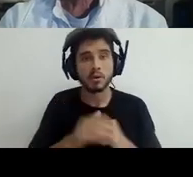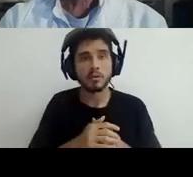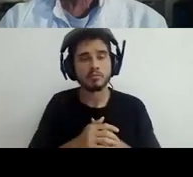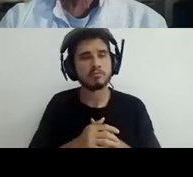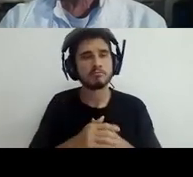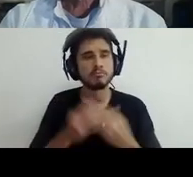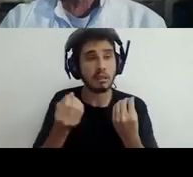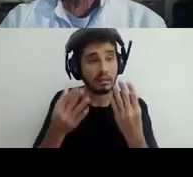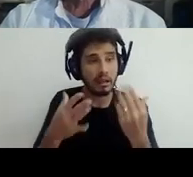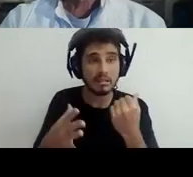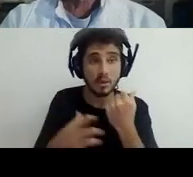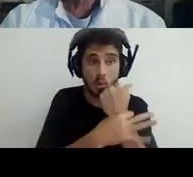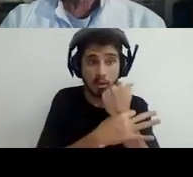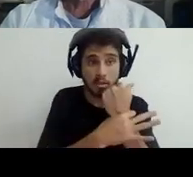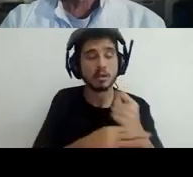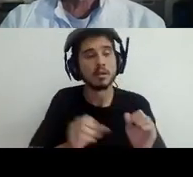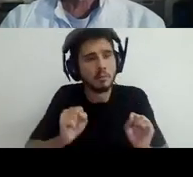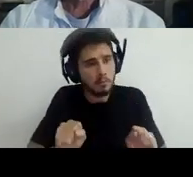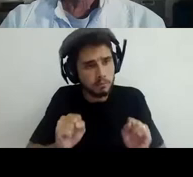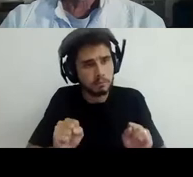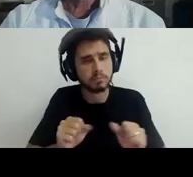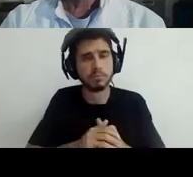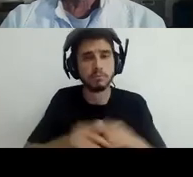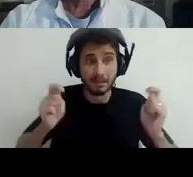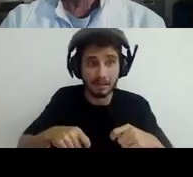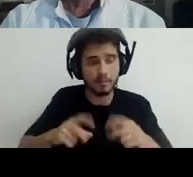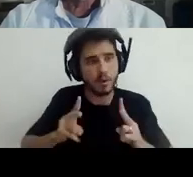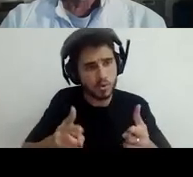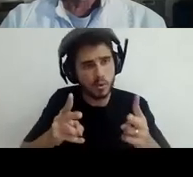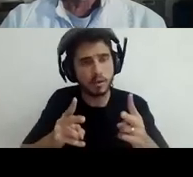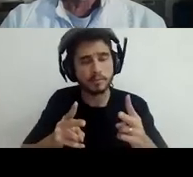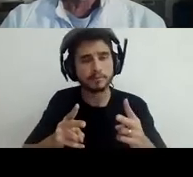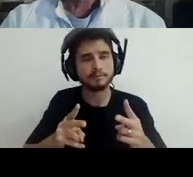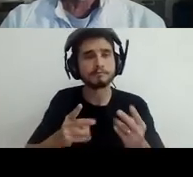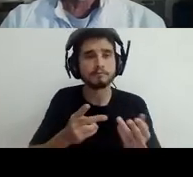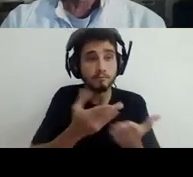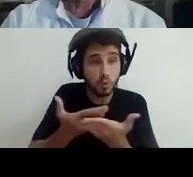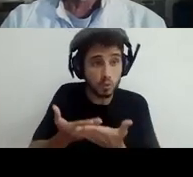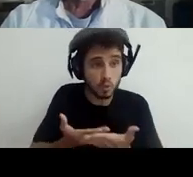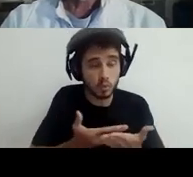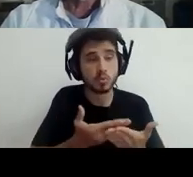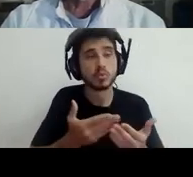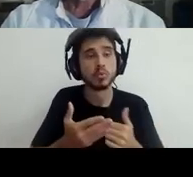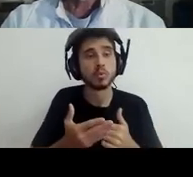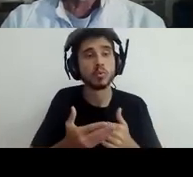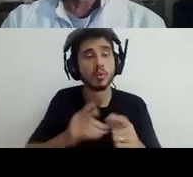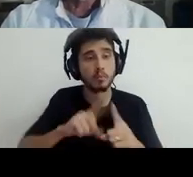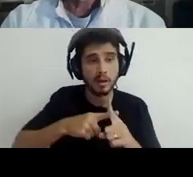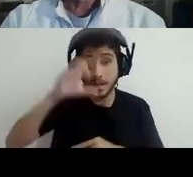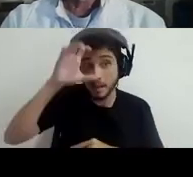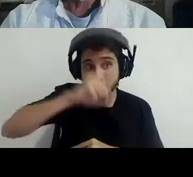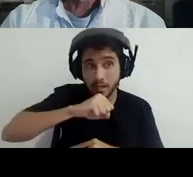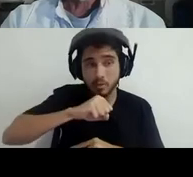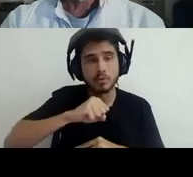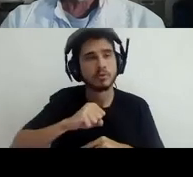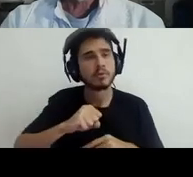was ensured so that the learning of students could move forward. Also that the assessment of